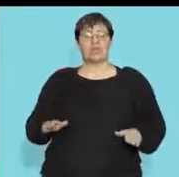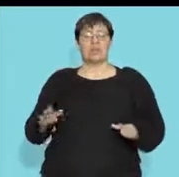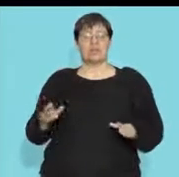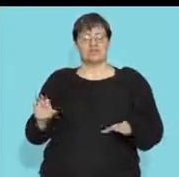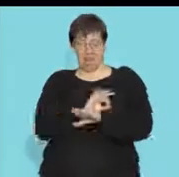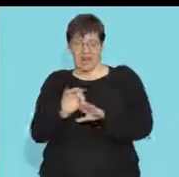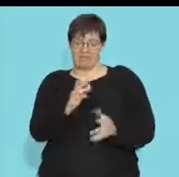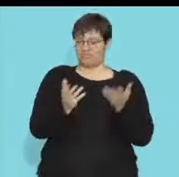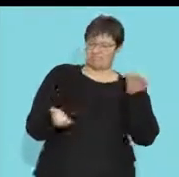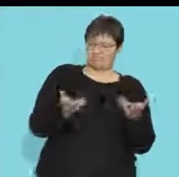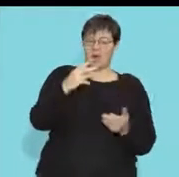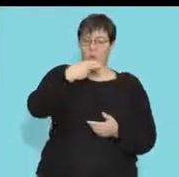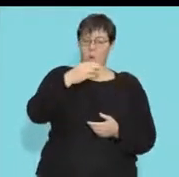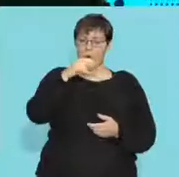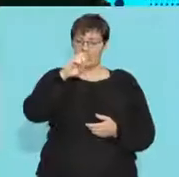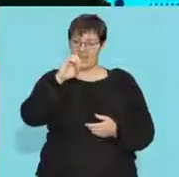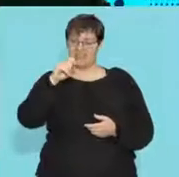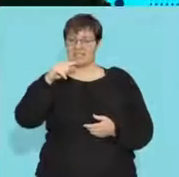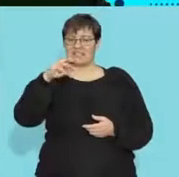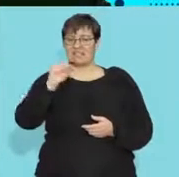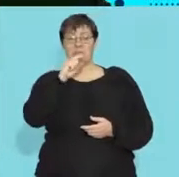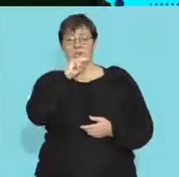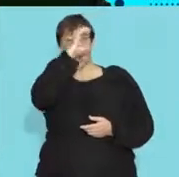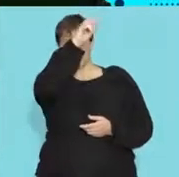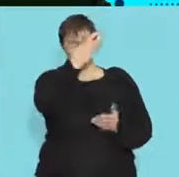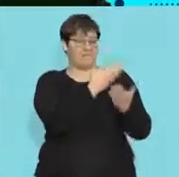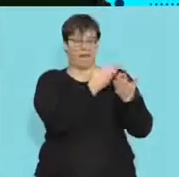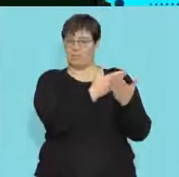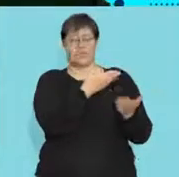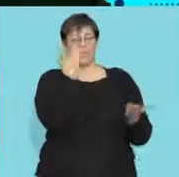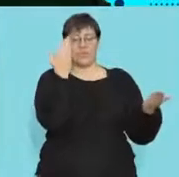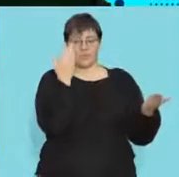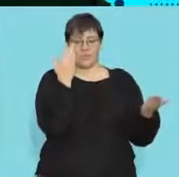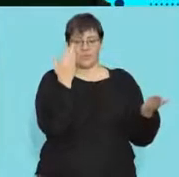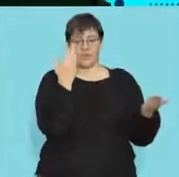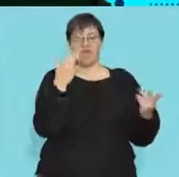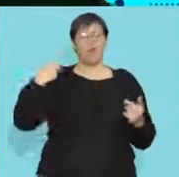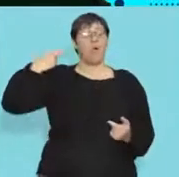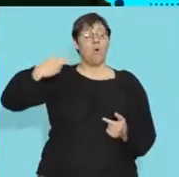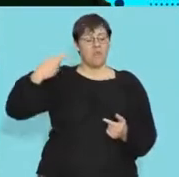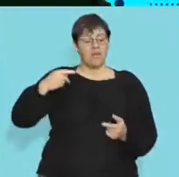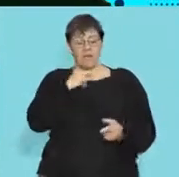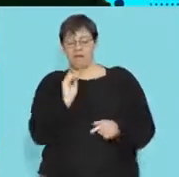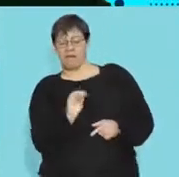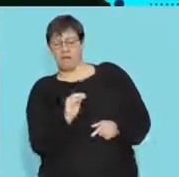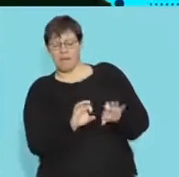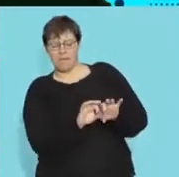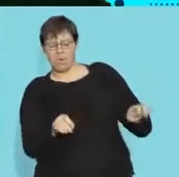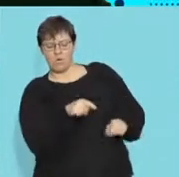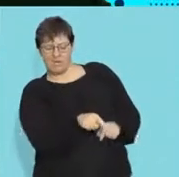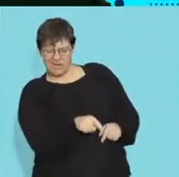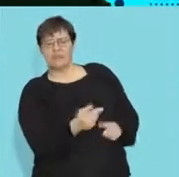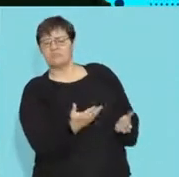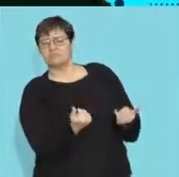plan homeostasis this is when oxygen is not available and i make the pro and the hormone makes